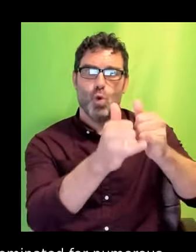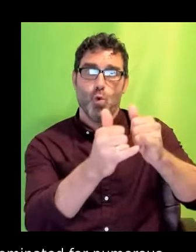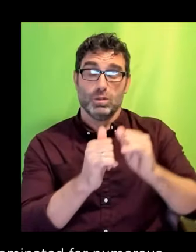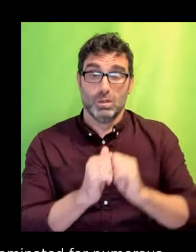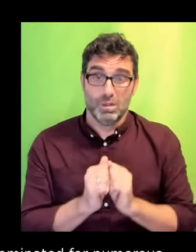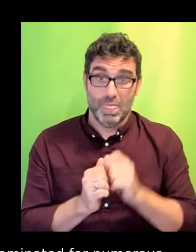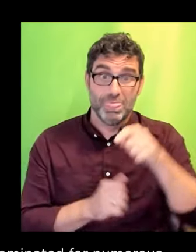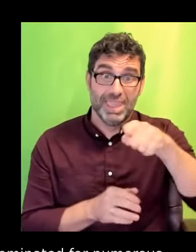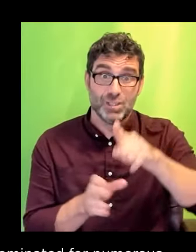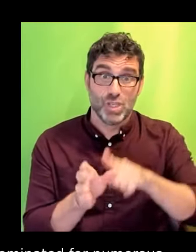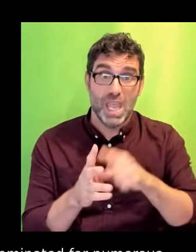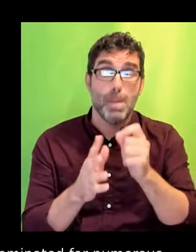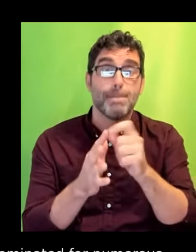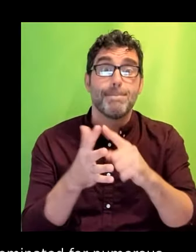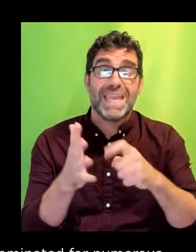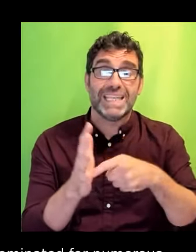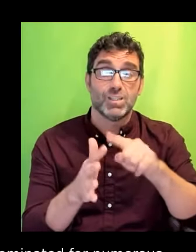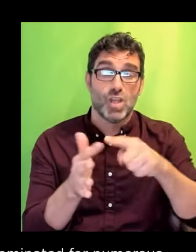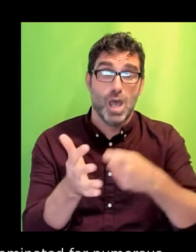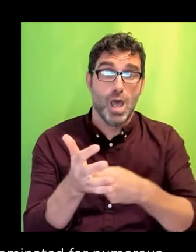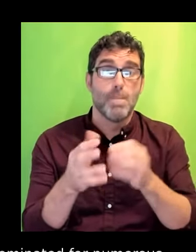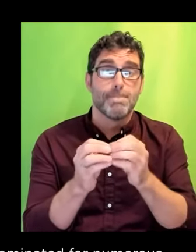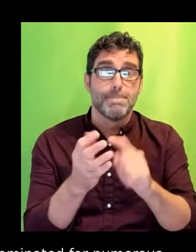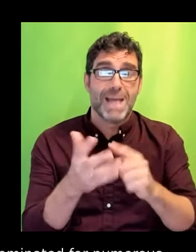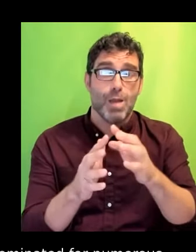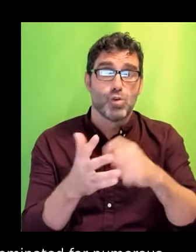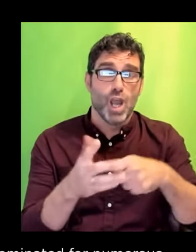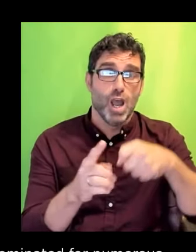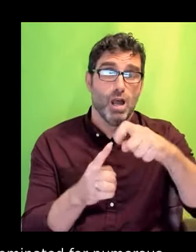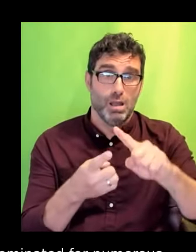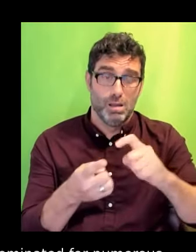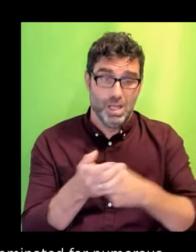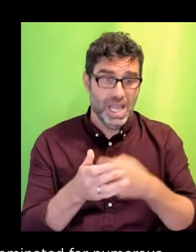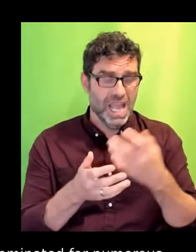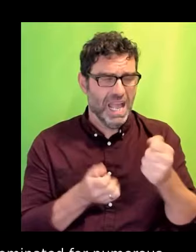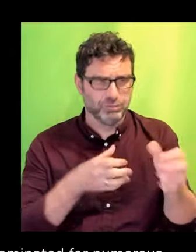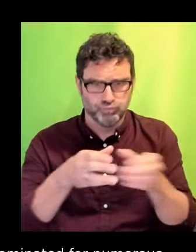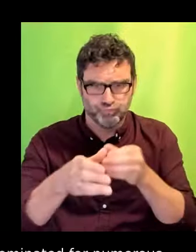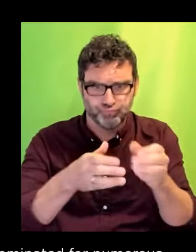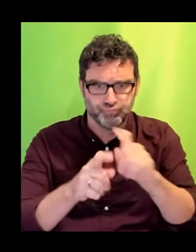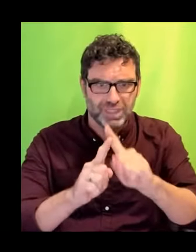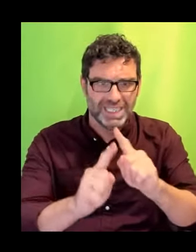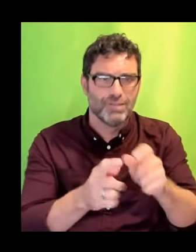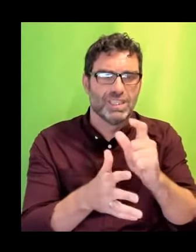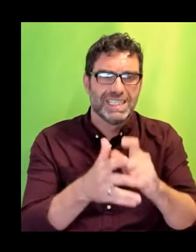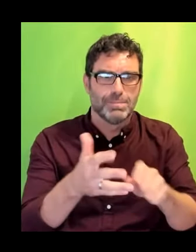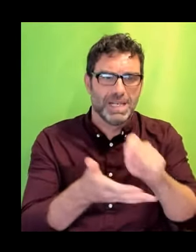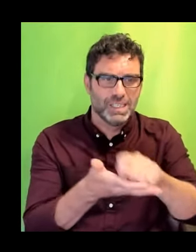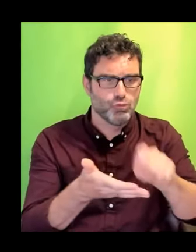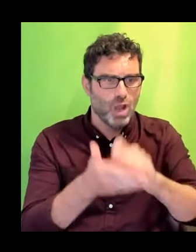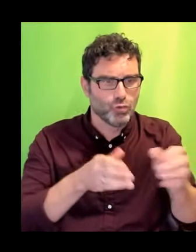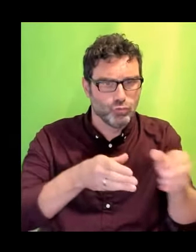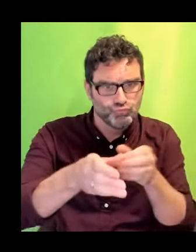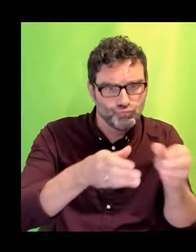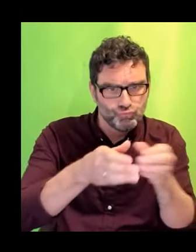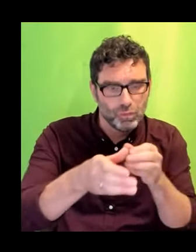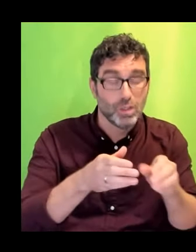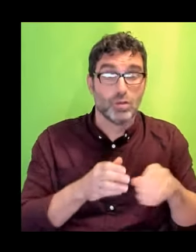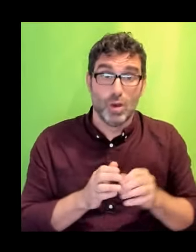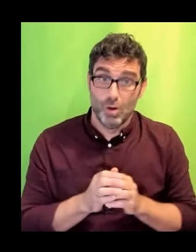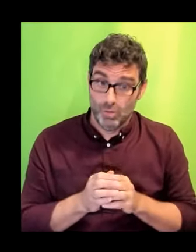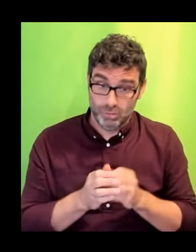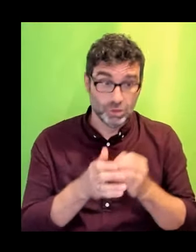of disabled writers to write it with him. There are green shoots sticking up all over the place. Both here and in America where creatives like